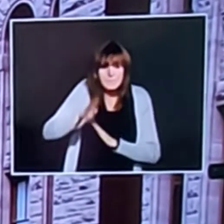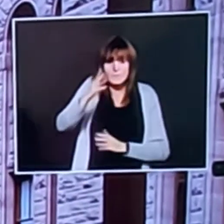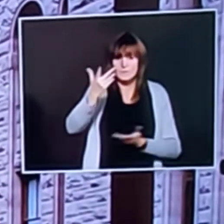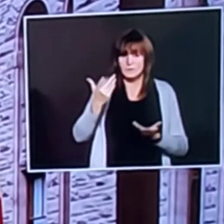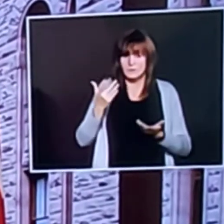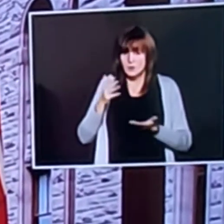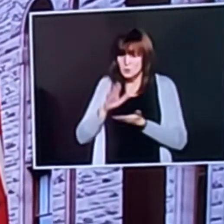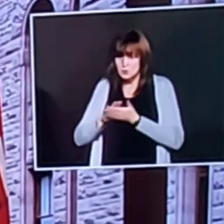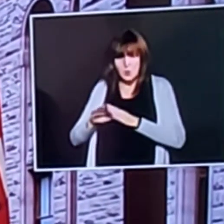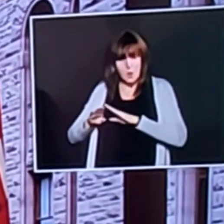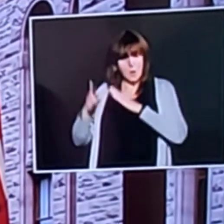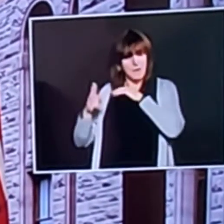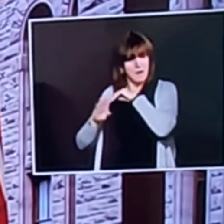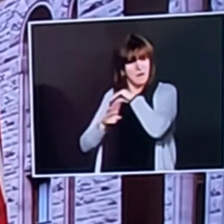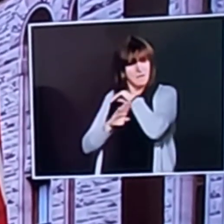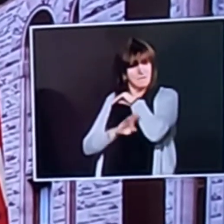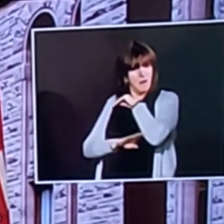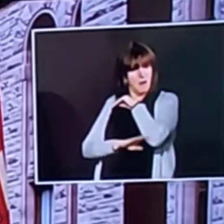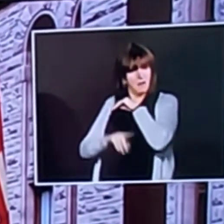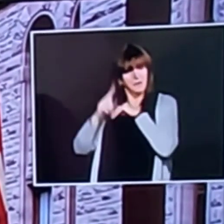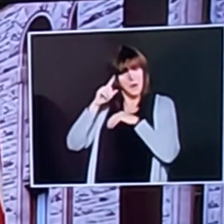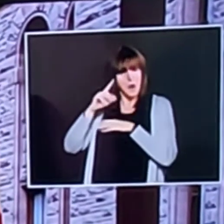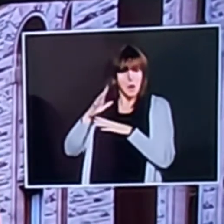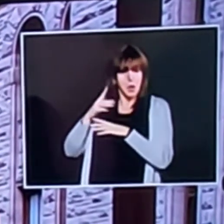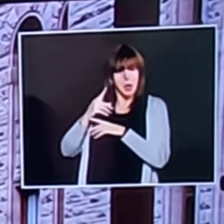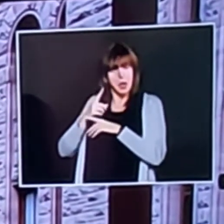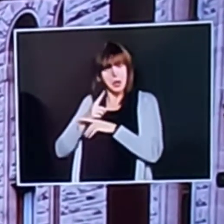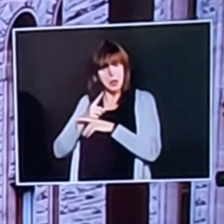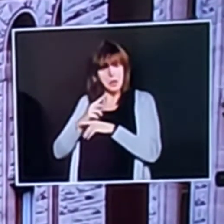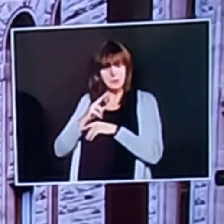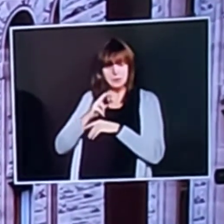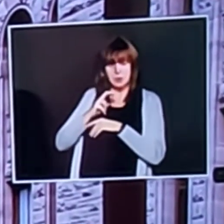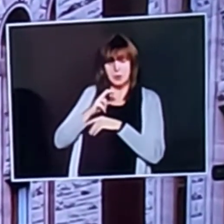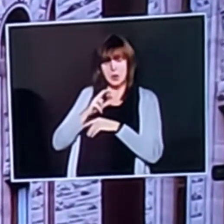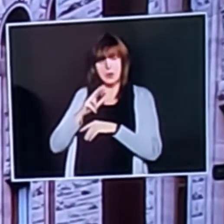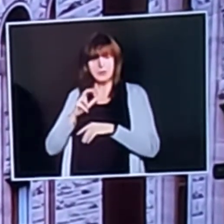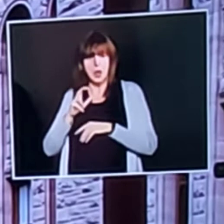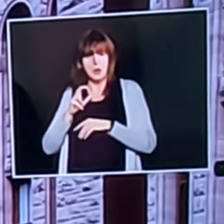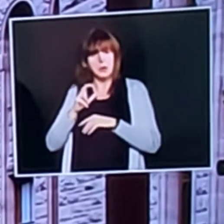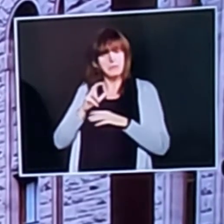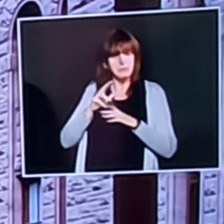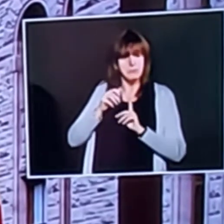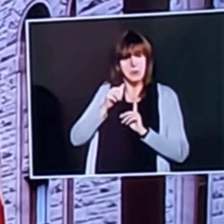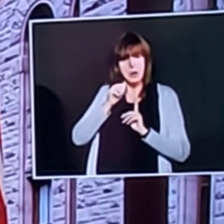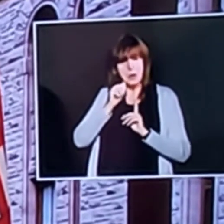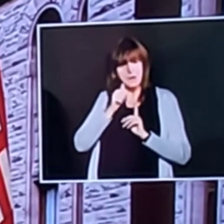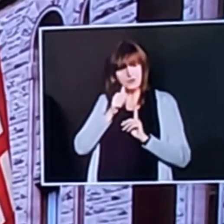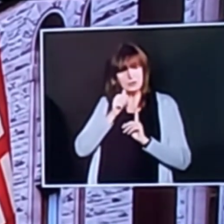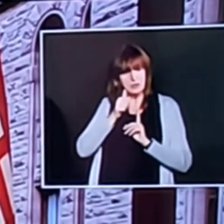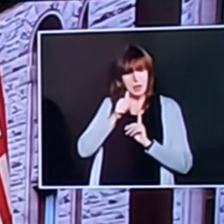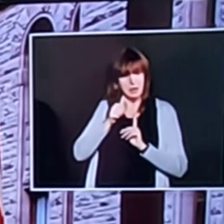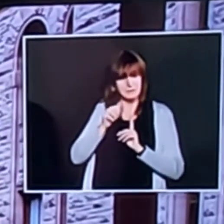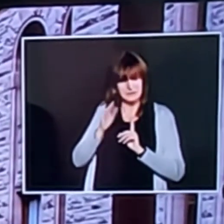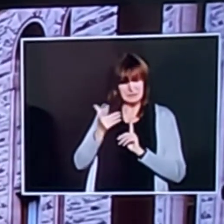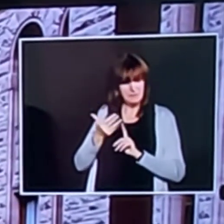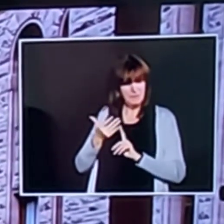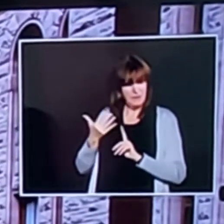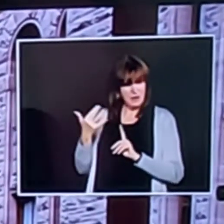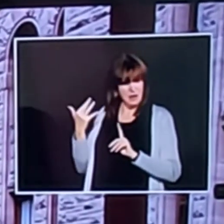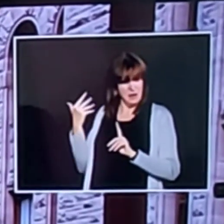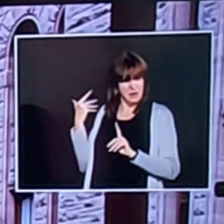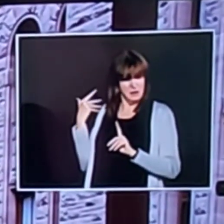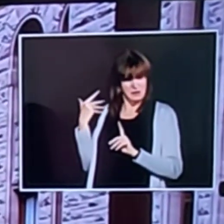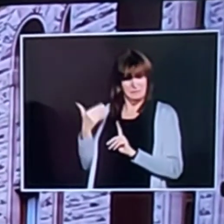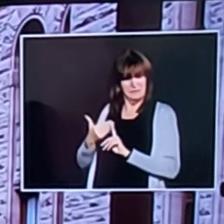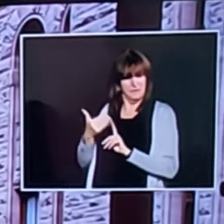three hundred cases a day in the province two to three hundred cases a day that seems like a long time ago and before christmas we said